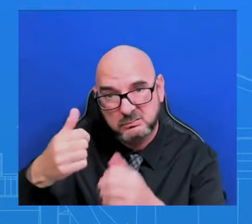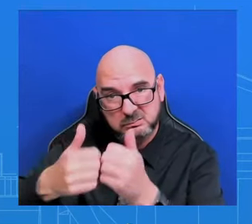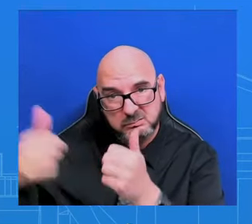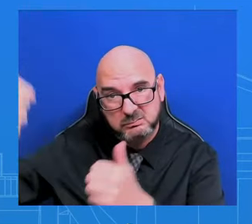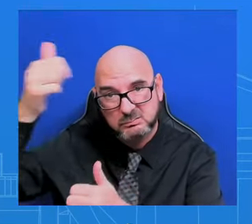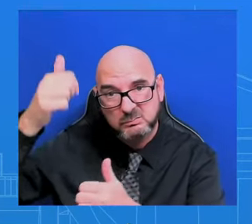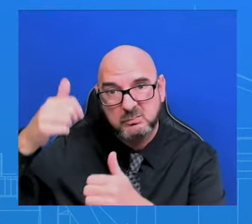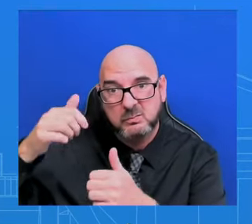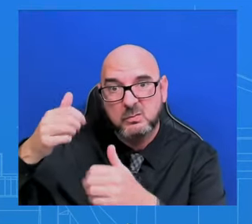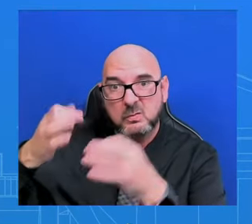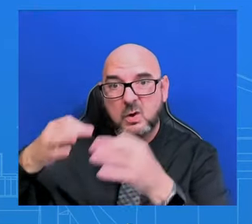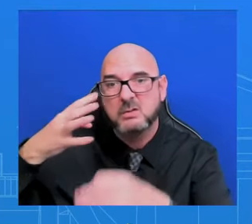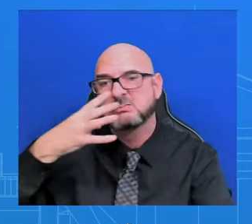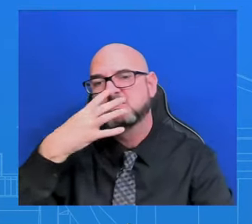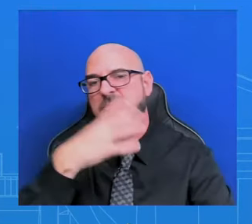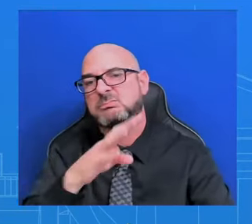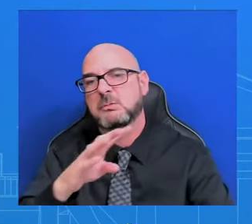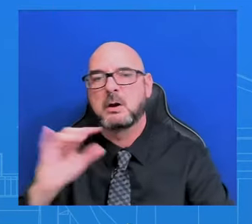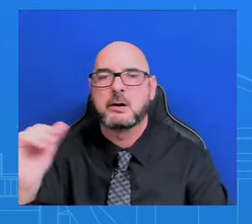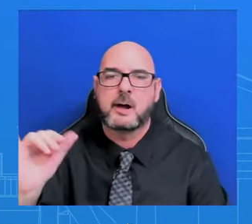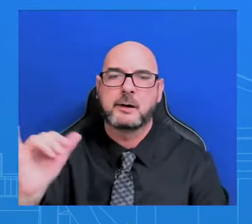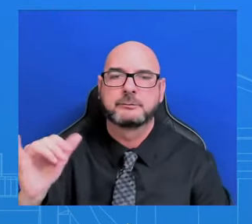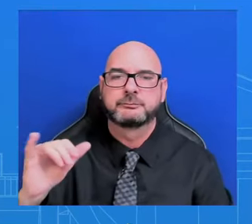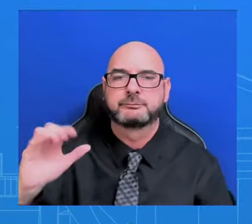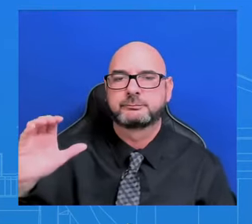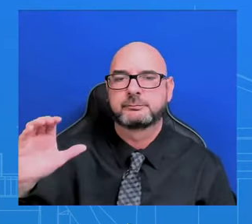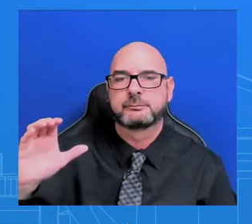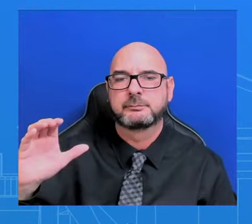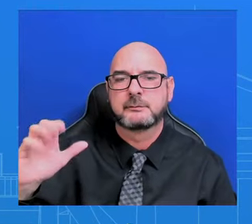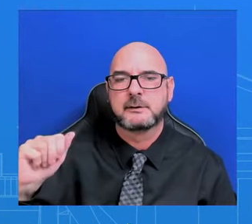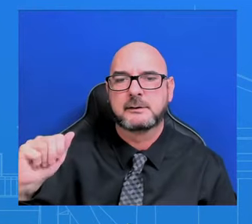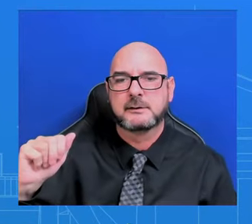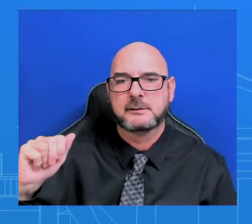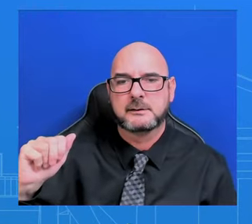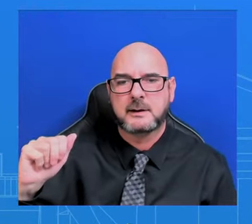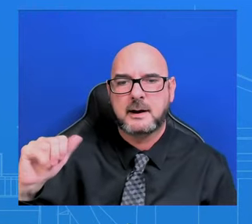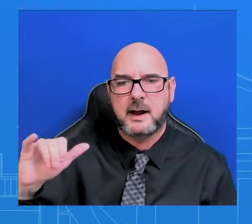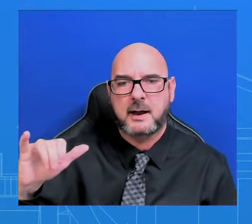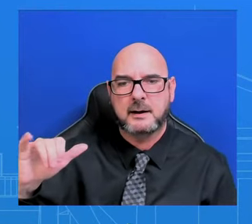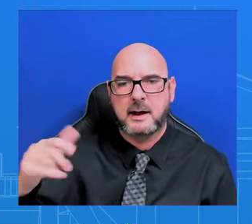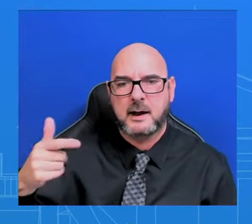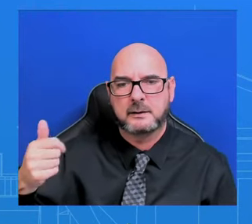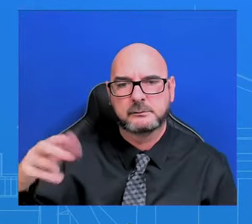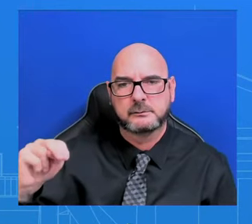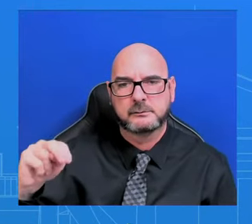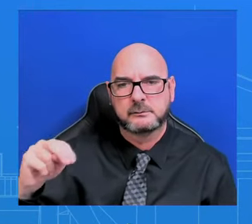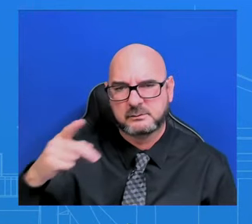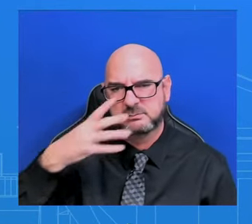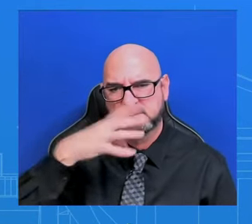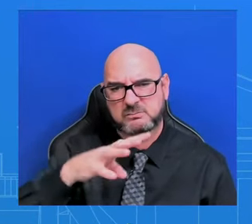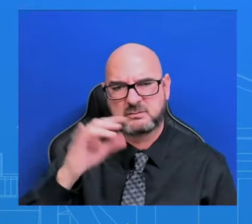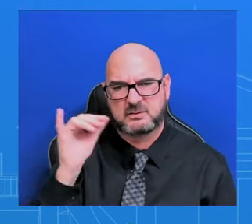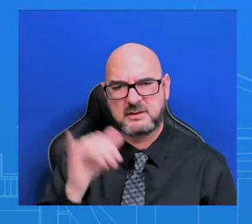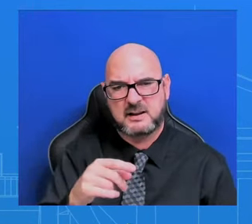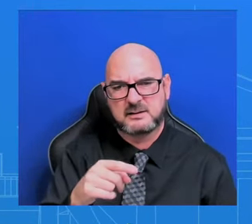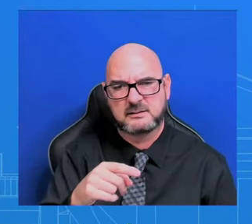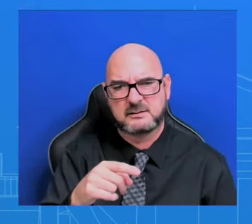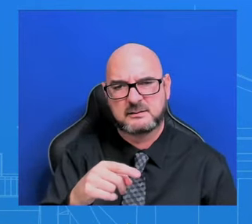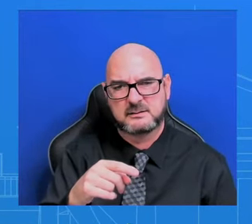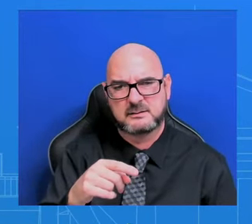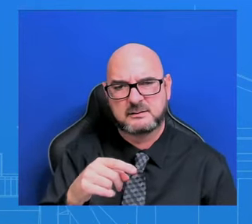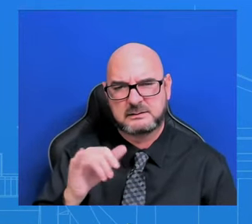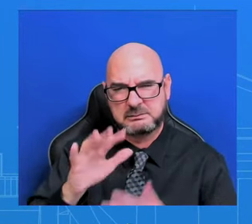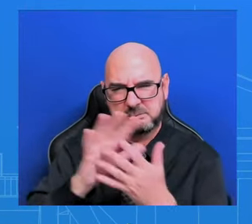sort of said it's a civil war. Is that rhetoric helpful to solve the situation at the border? None of it is helpful.